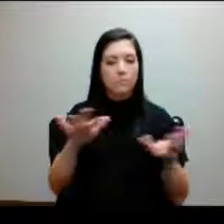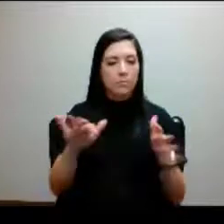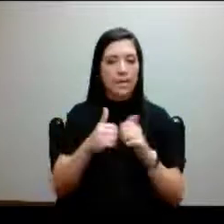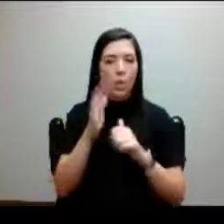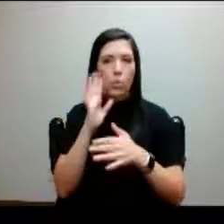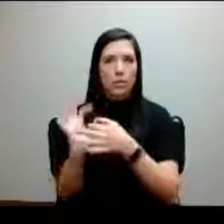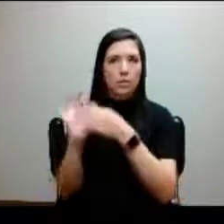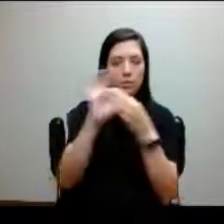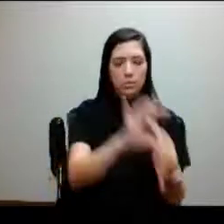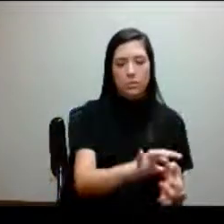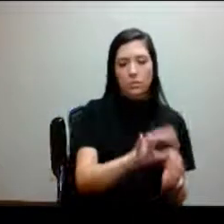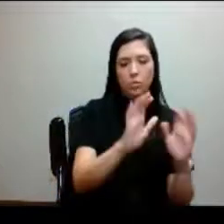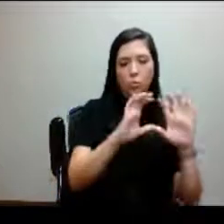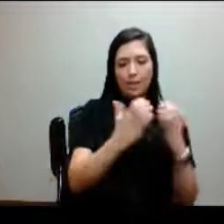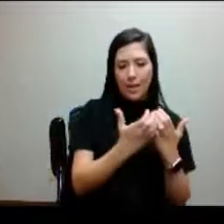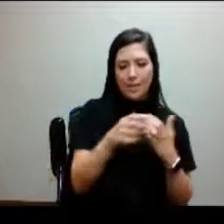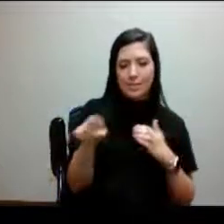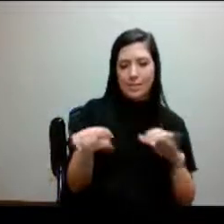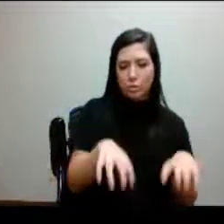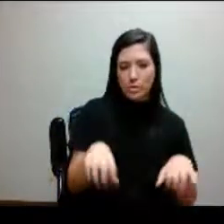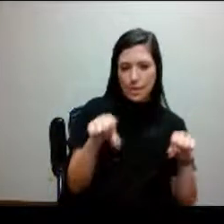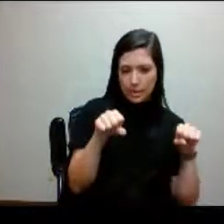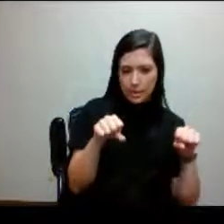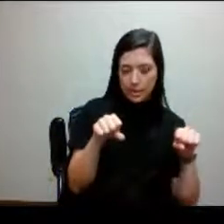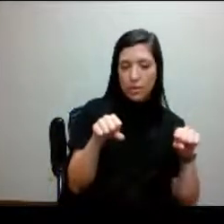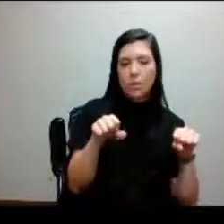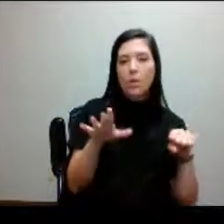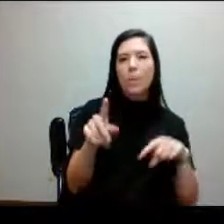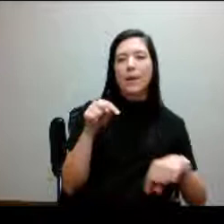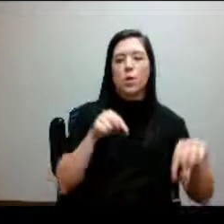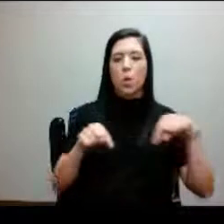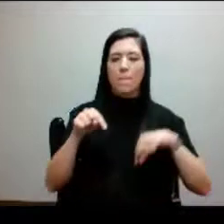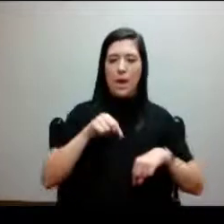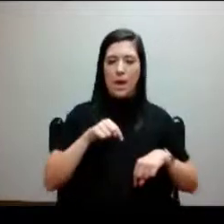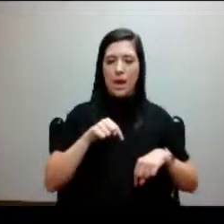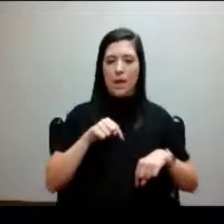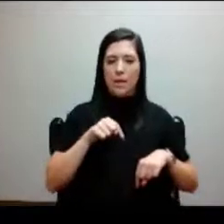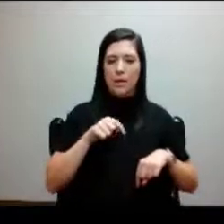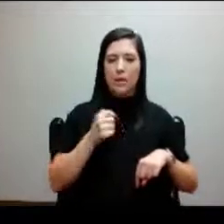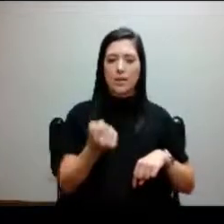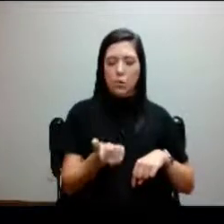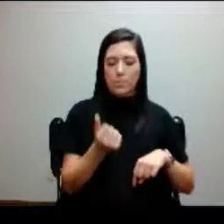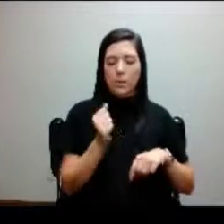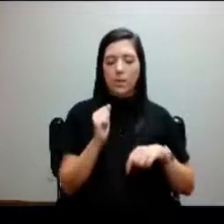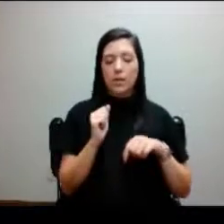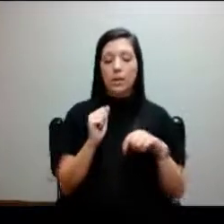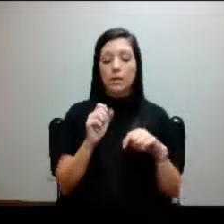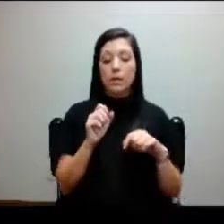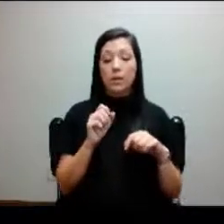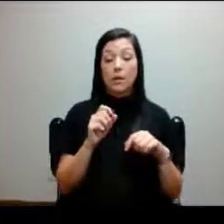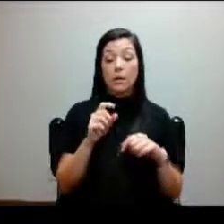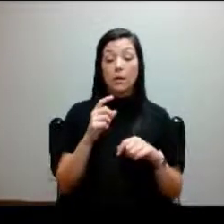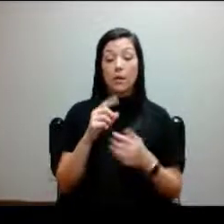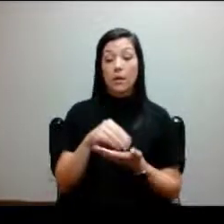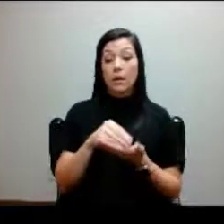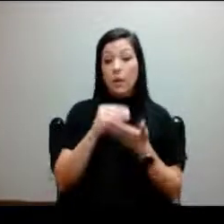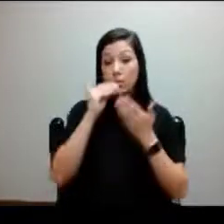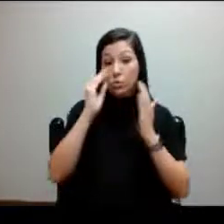with the classes that they're taking. Let me step back a bit in that in order for a student to